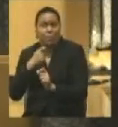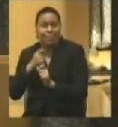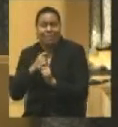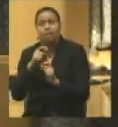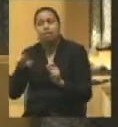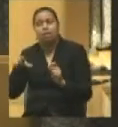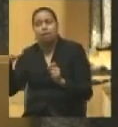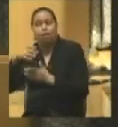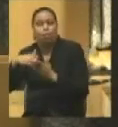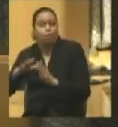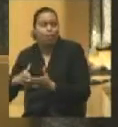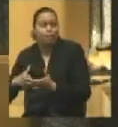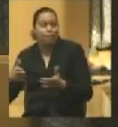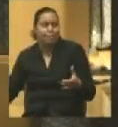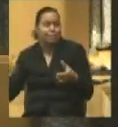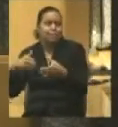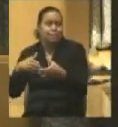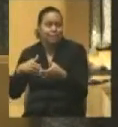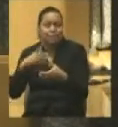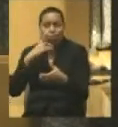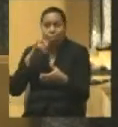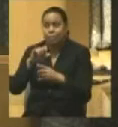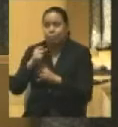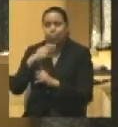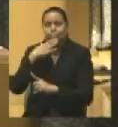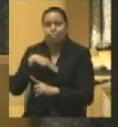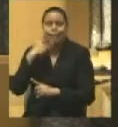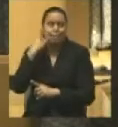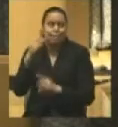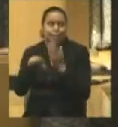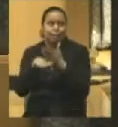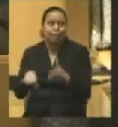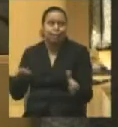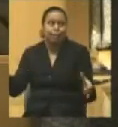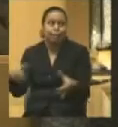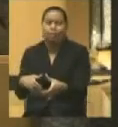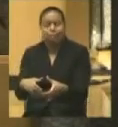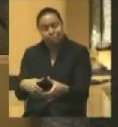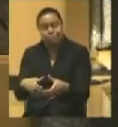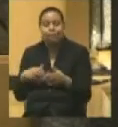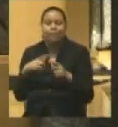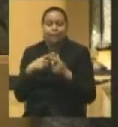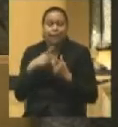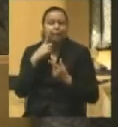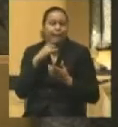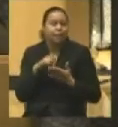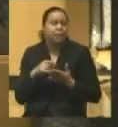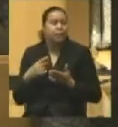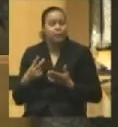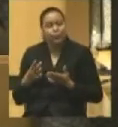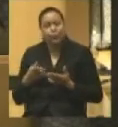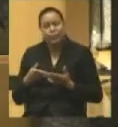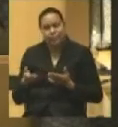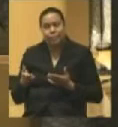this instance, well, that was a very bad idea. And furthermore, I don't think there are two things